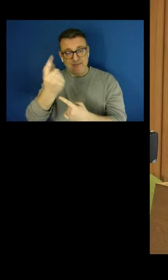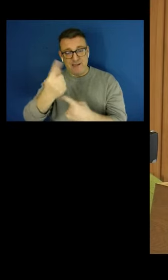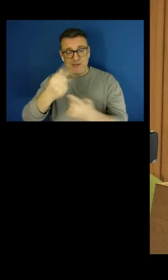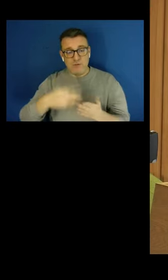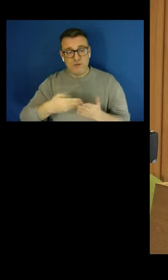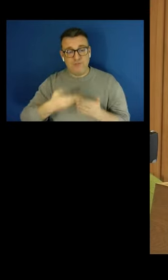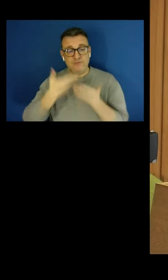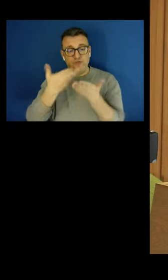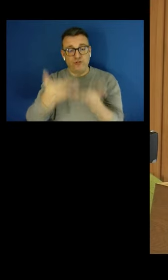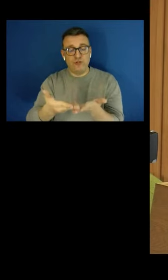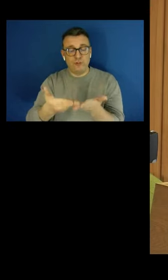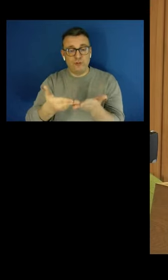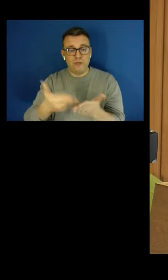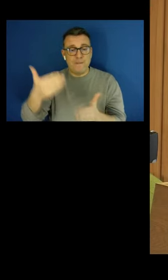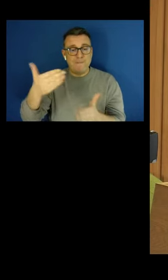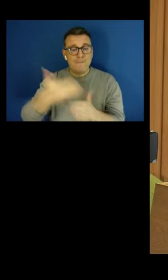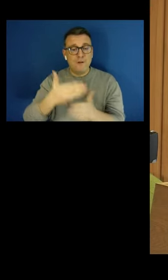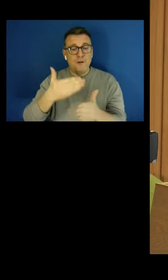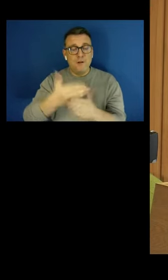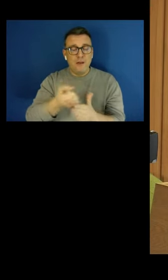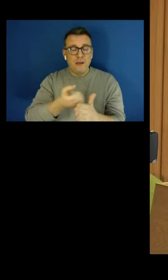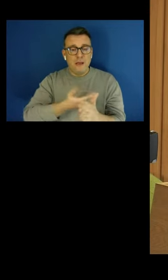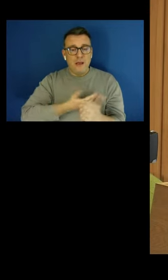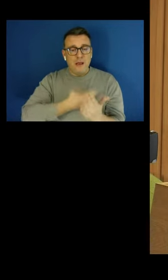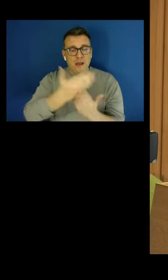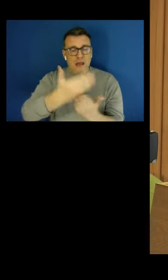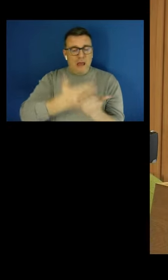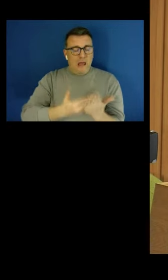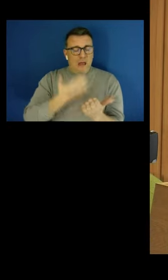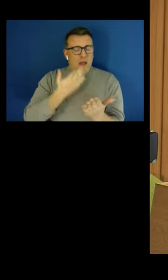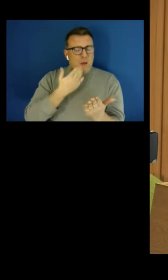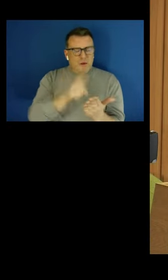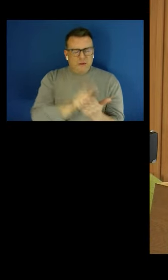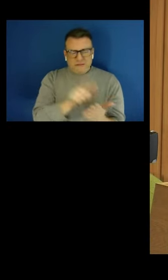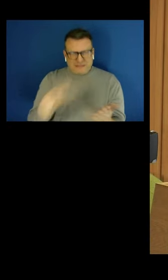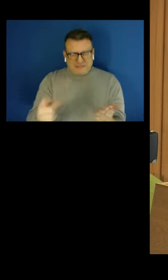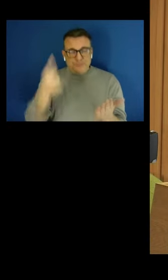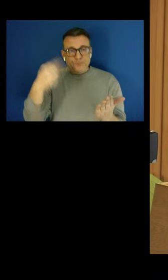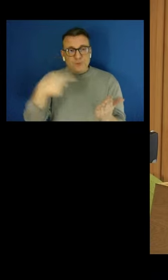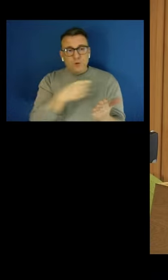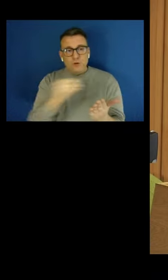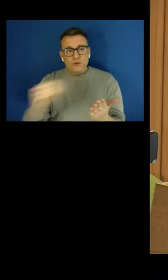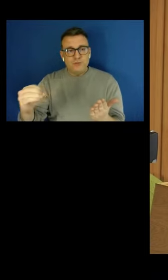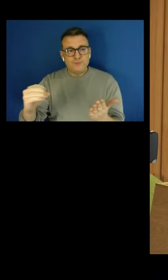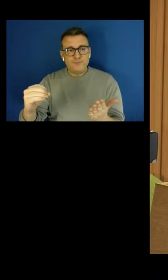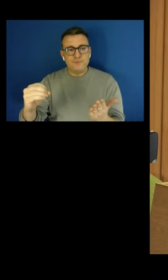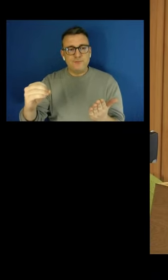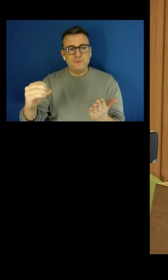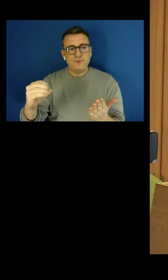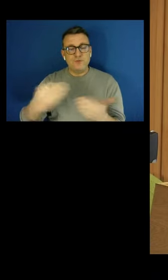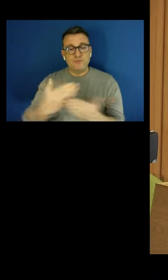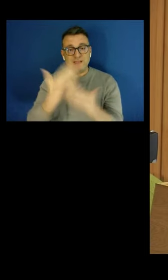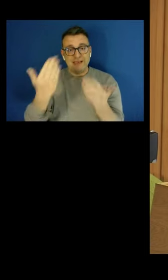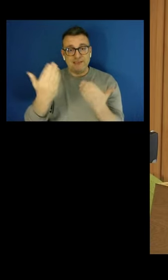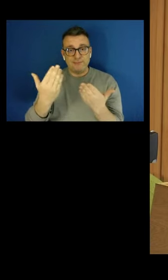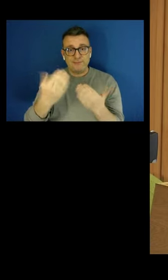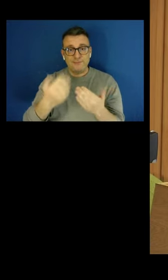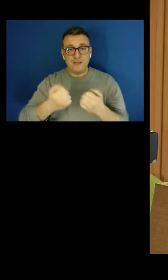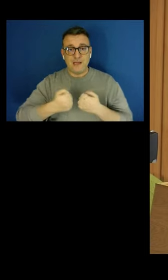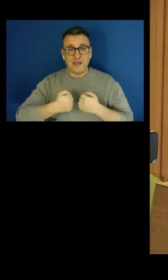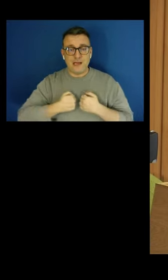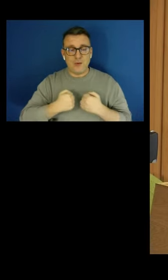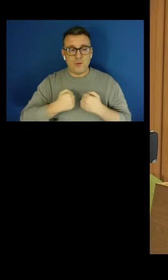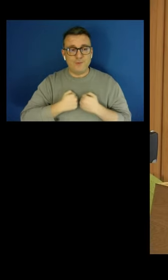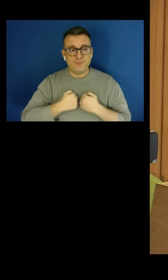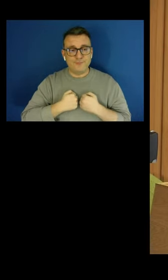100 days. We've published in our party a thing called the New Deal for Working